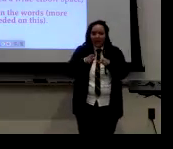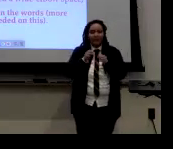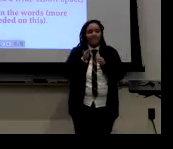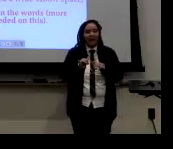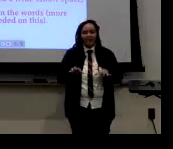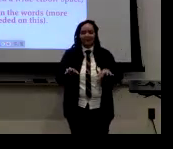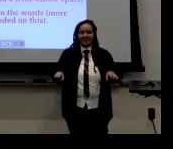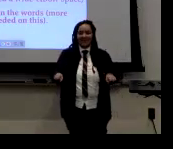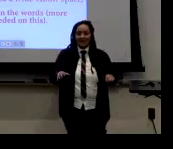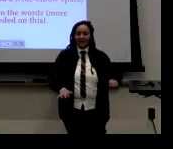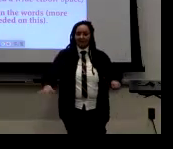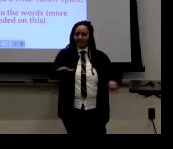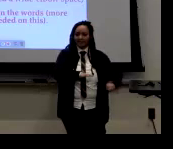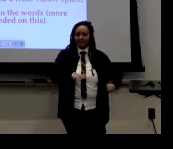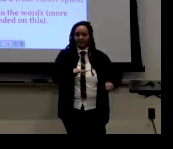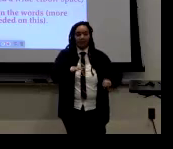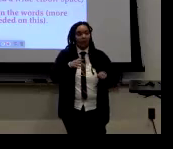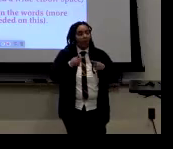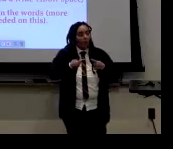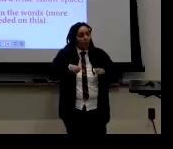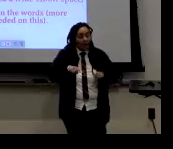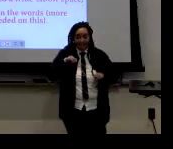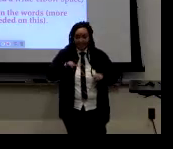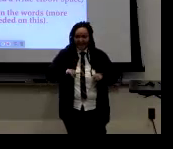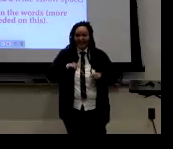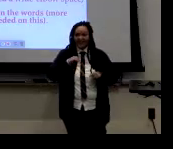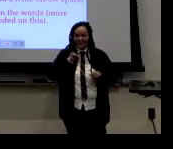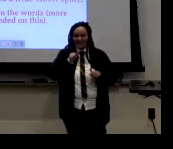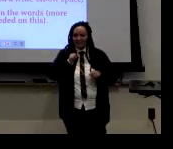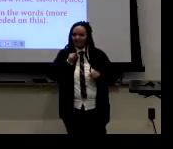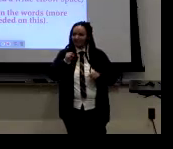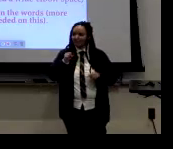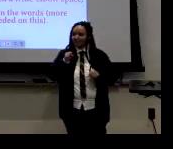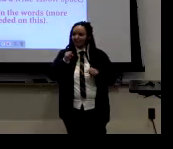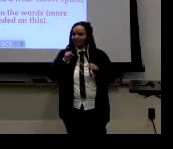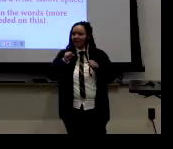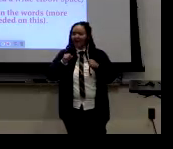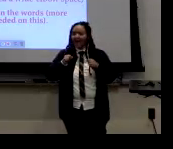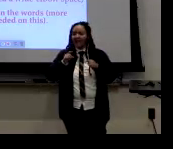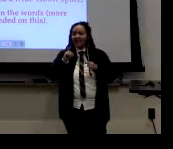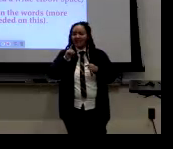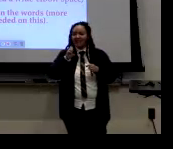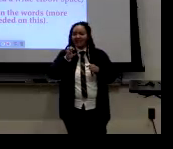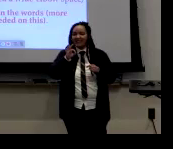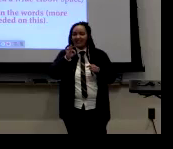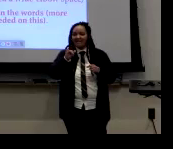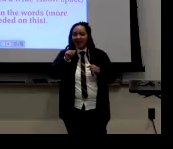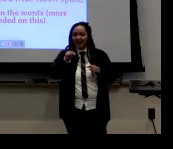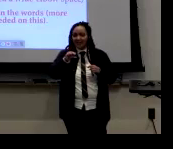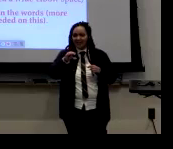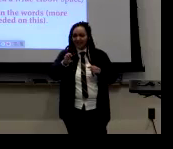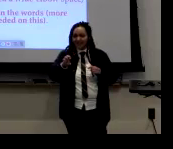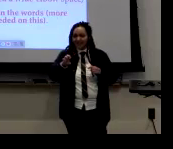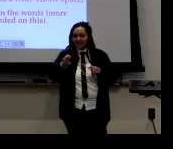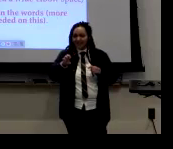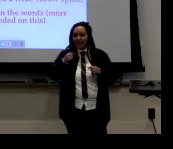um, in African American English, um, by taking up space. So when signing wider and bigger, you're taking